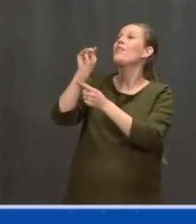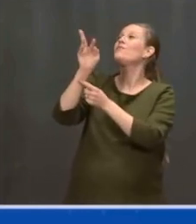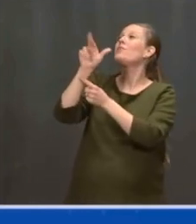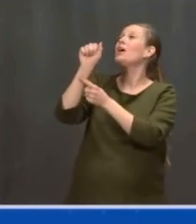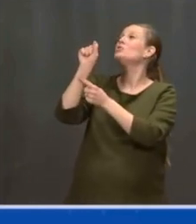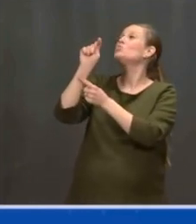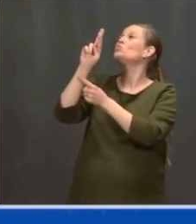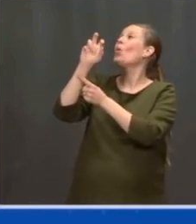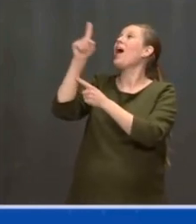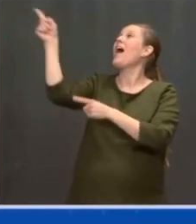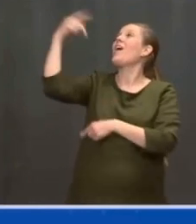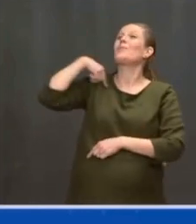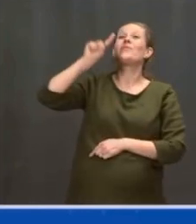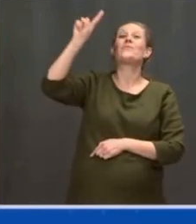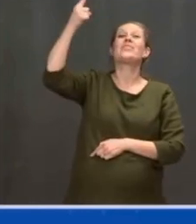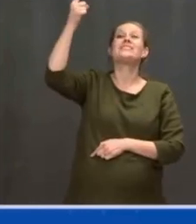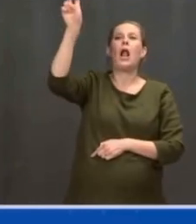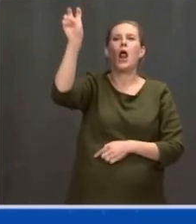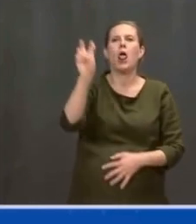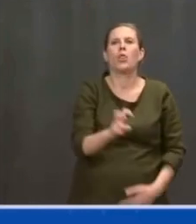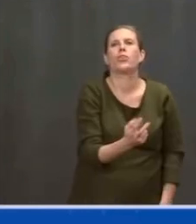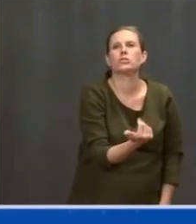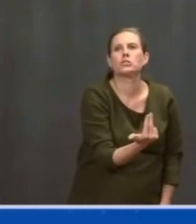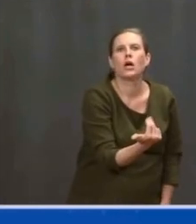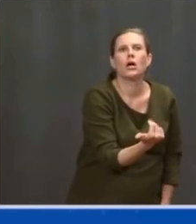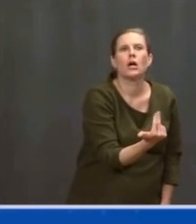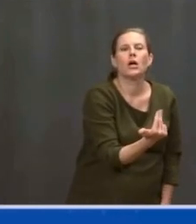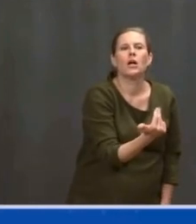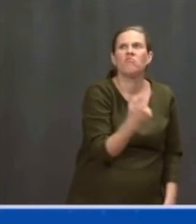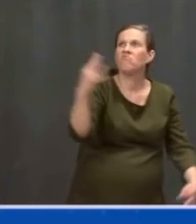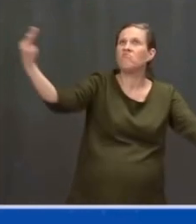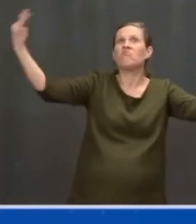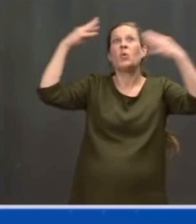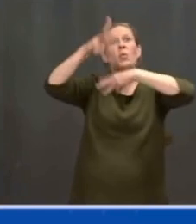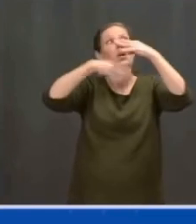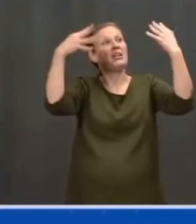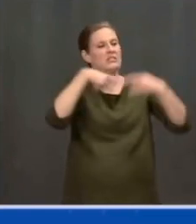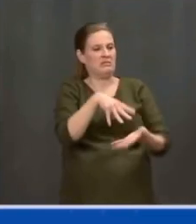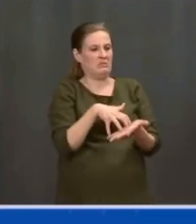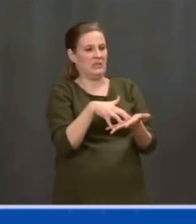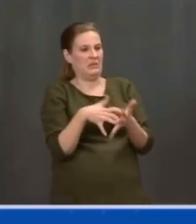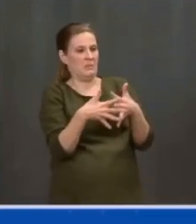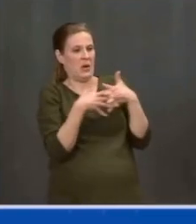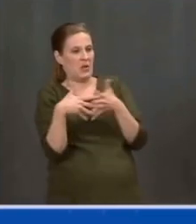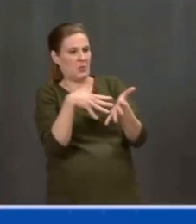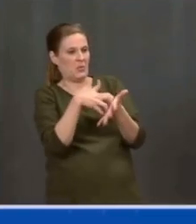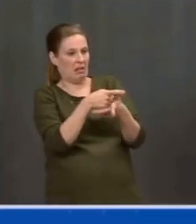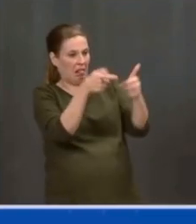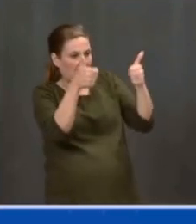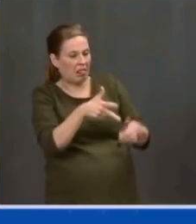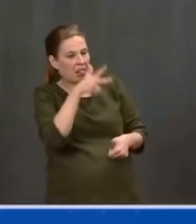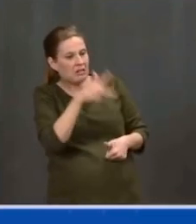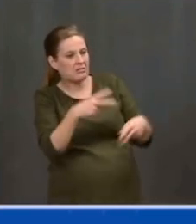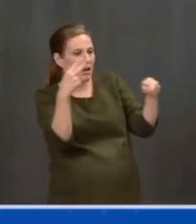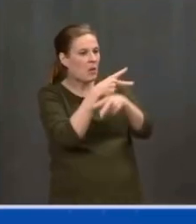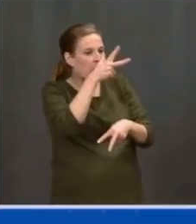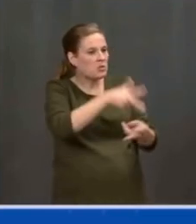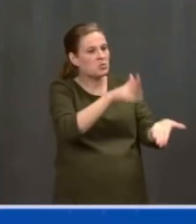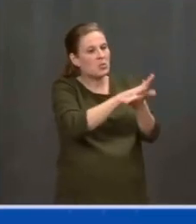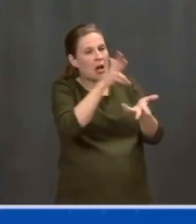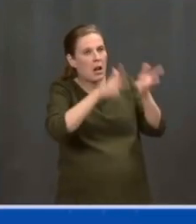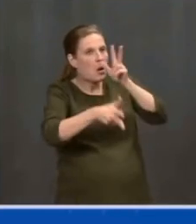to and attracts our adversaries to compete in ways that they haven't up to now. And our